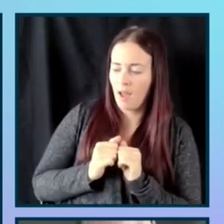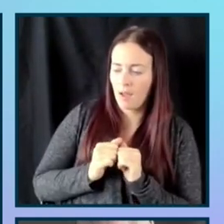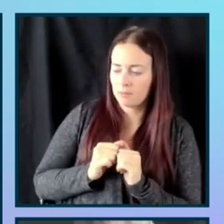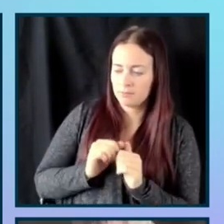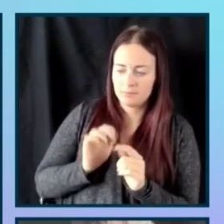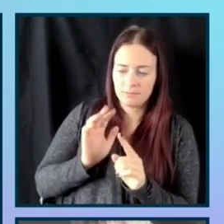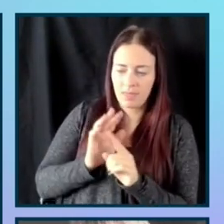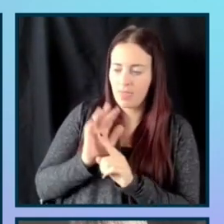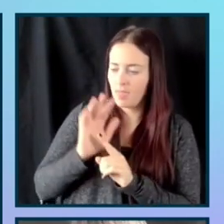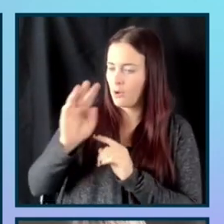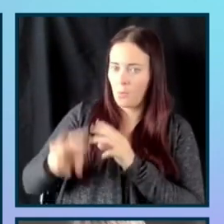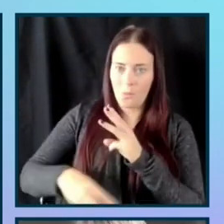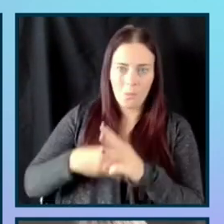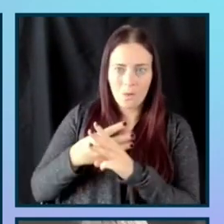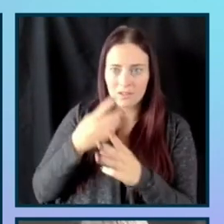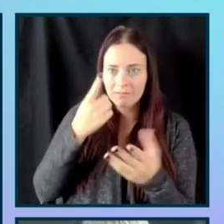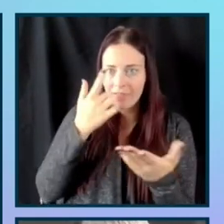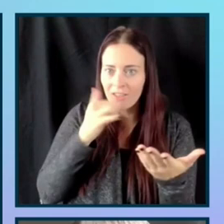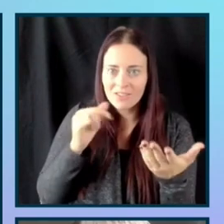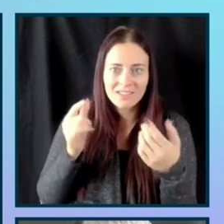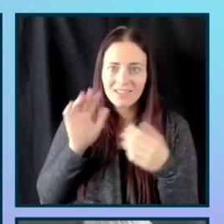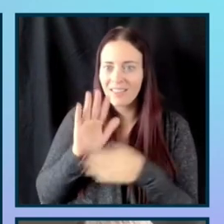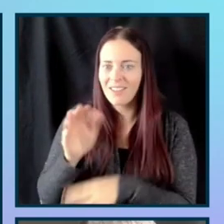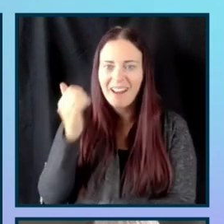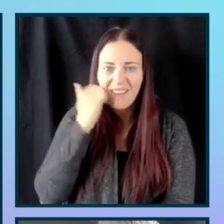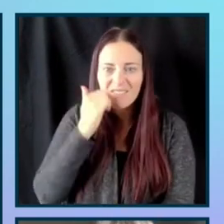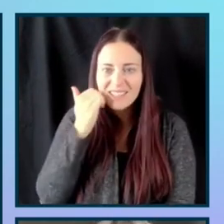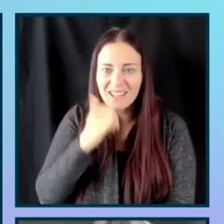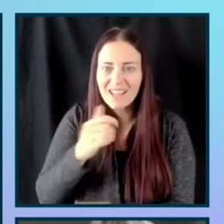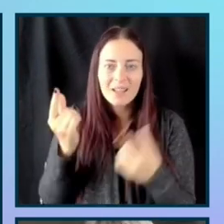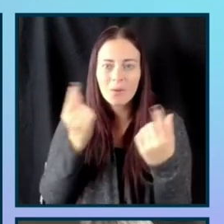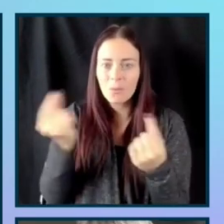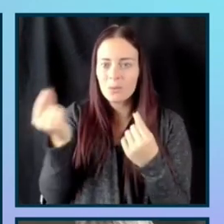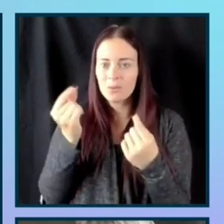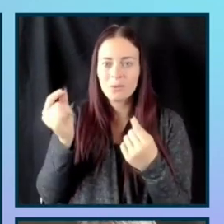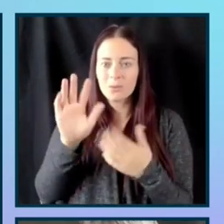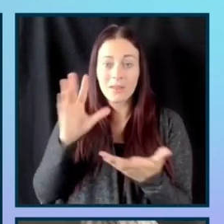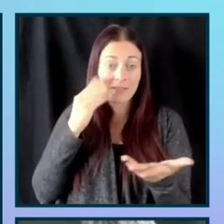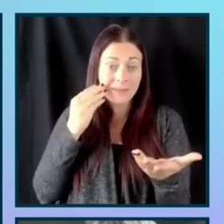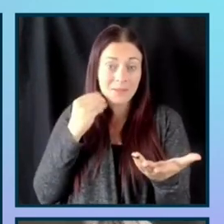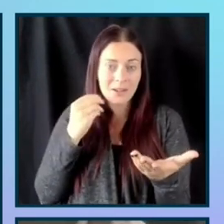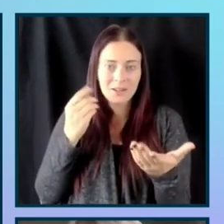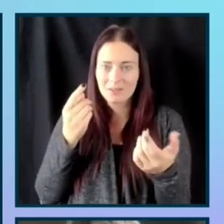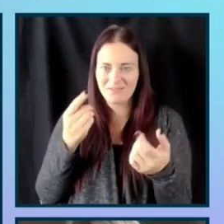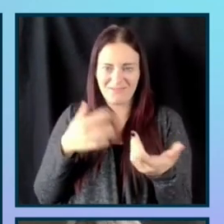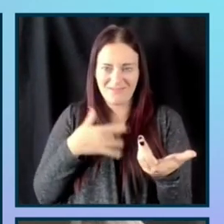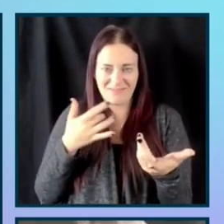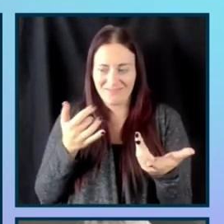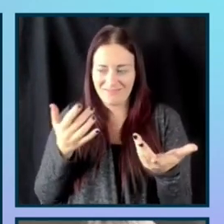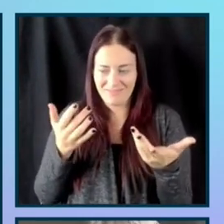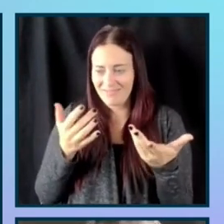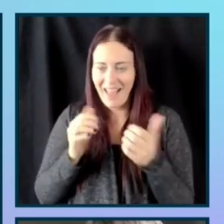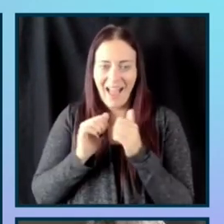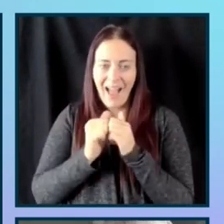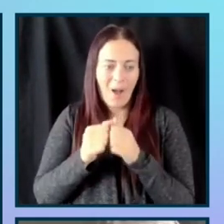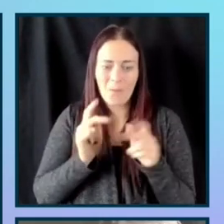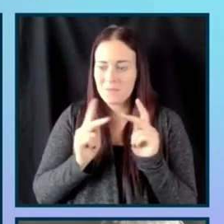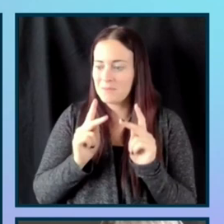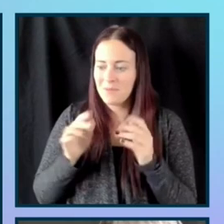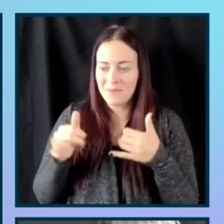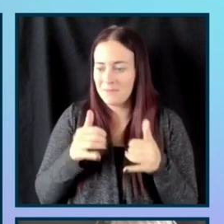world is and what their, their day-to-day experience is like and what it's like to pick up a game to play, you know, FIFA or Madden.